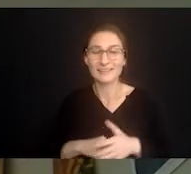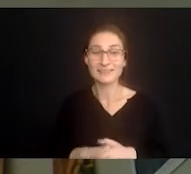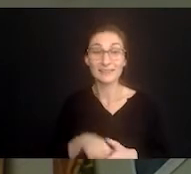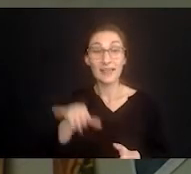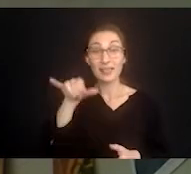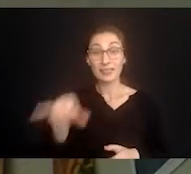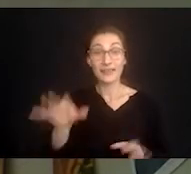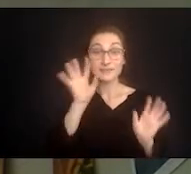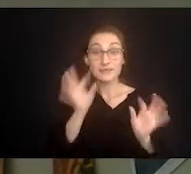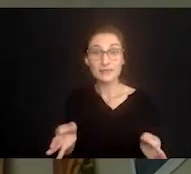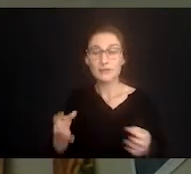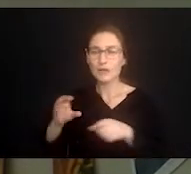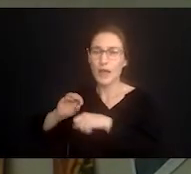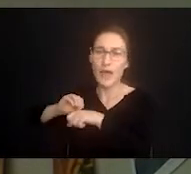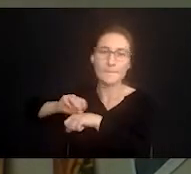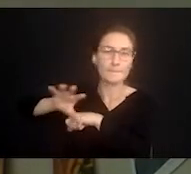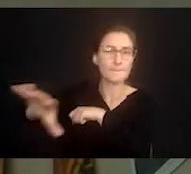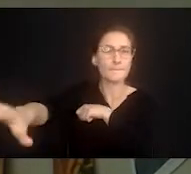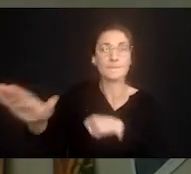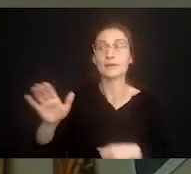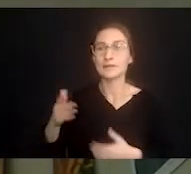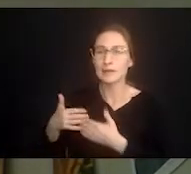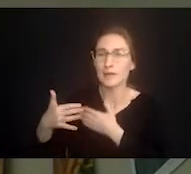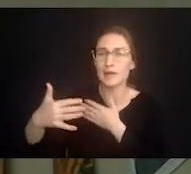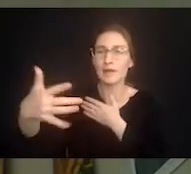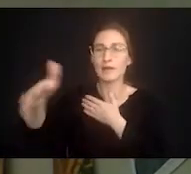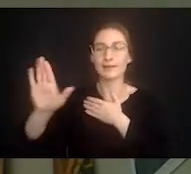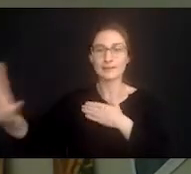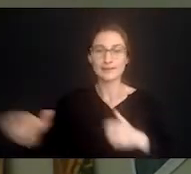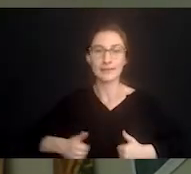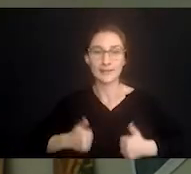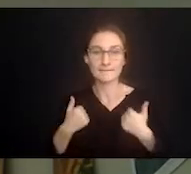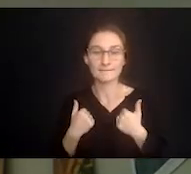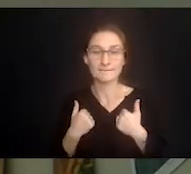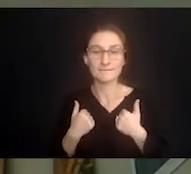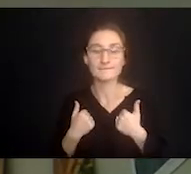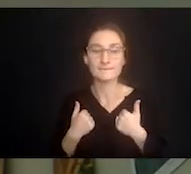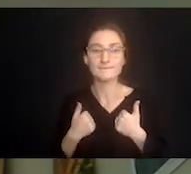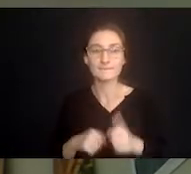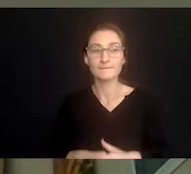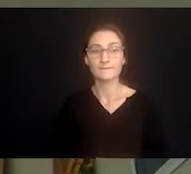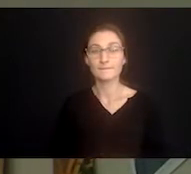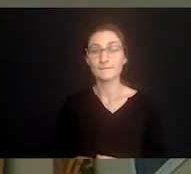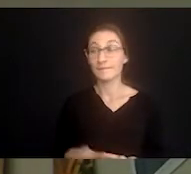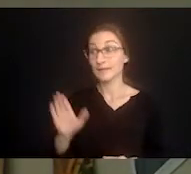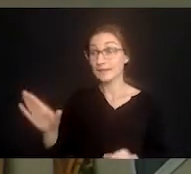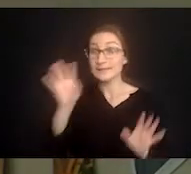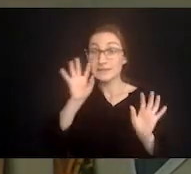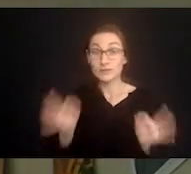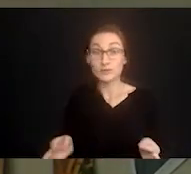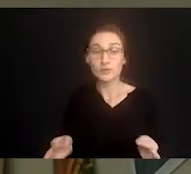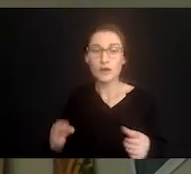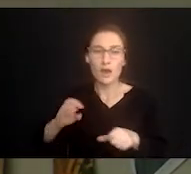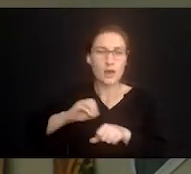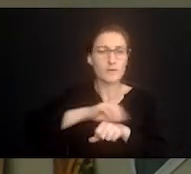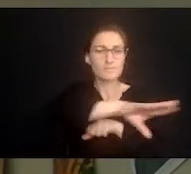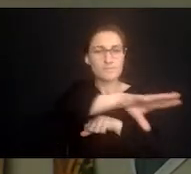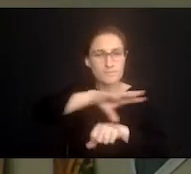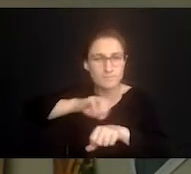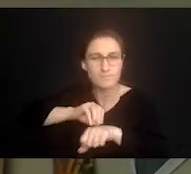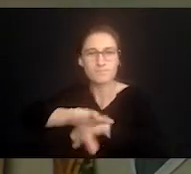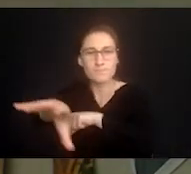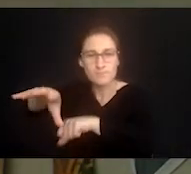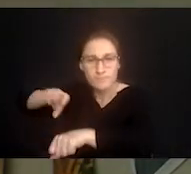die and that decision adversely affected the rest of his life. It couldn't be undone. The effects of his decision even